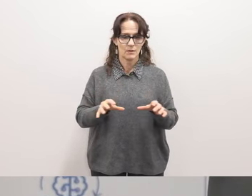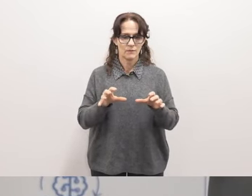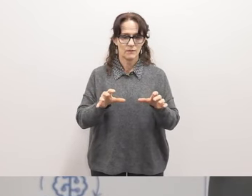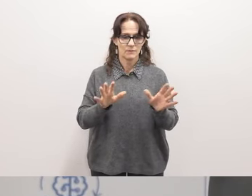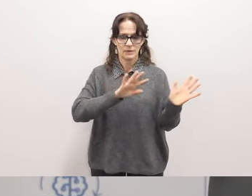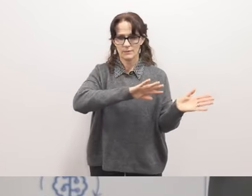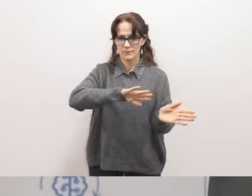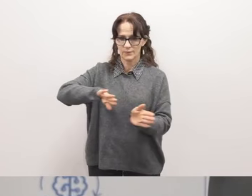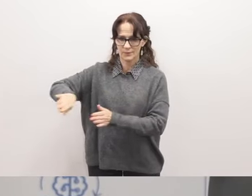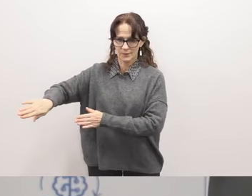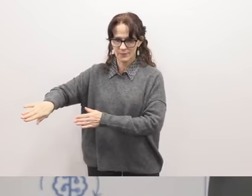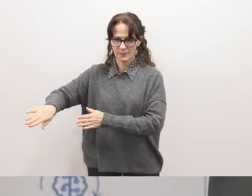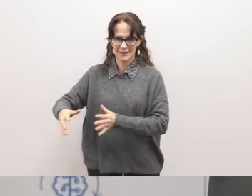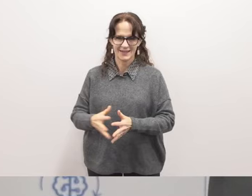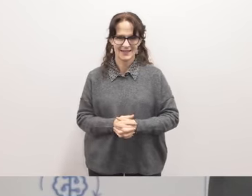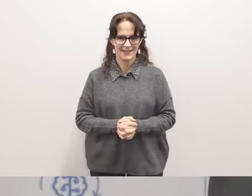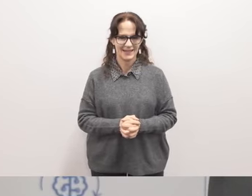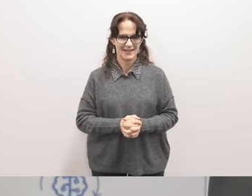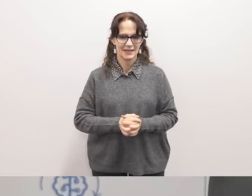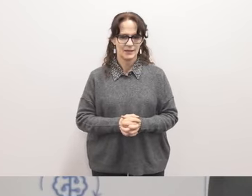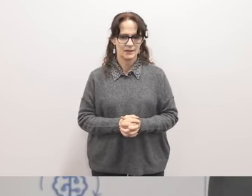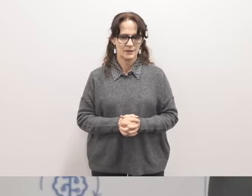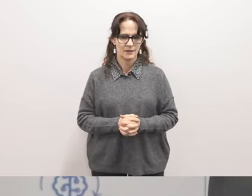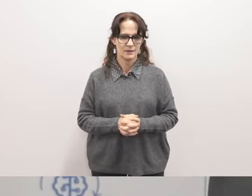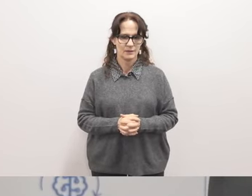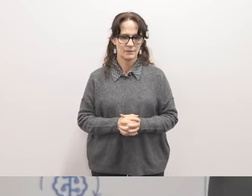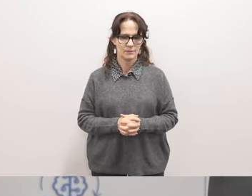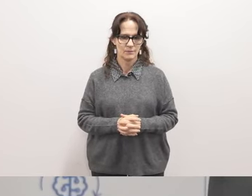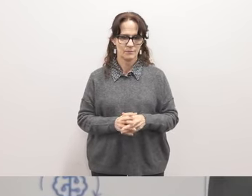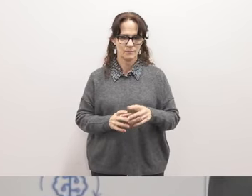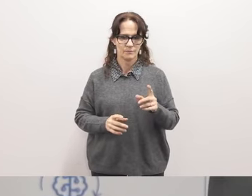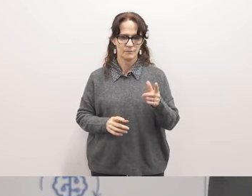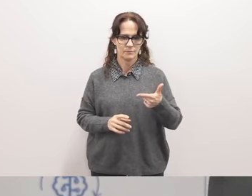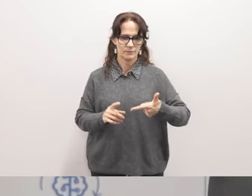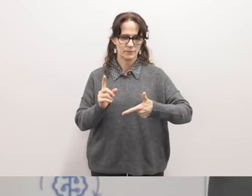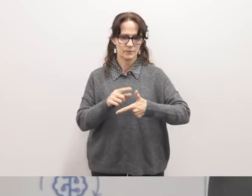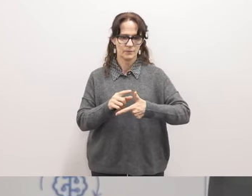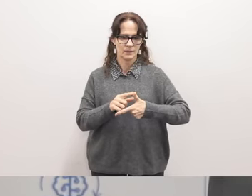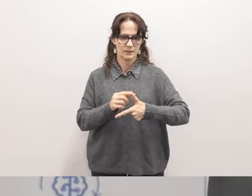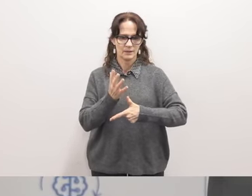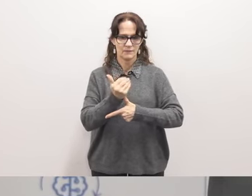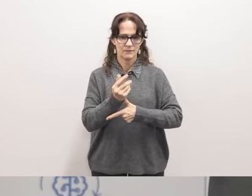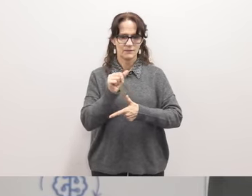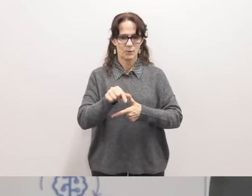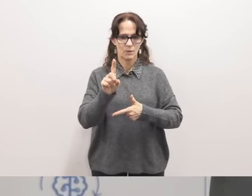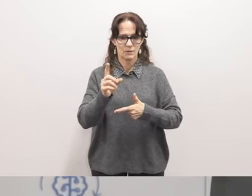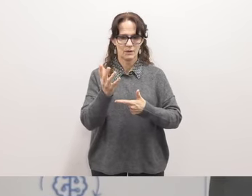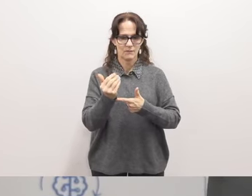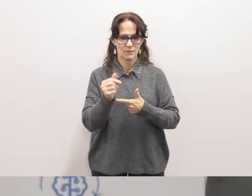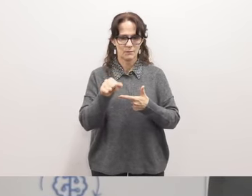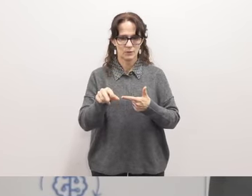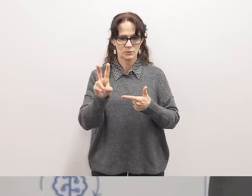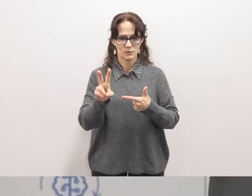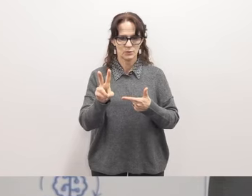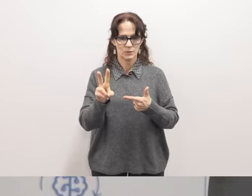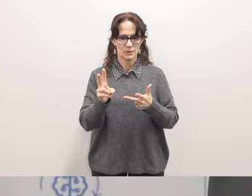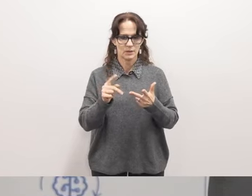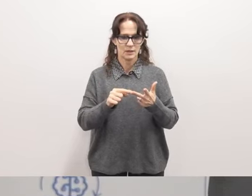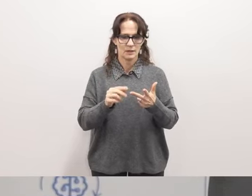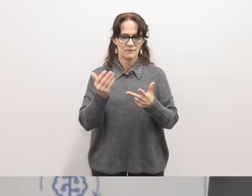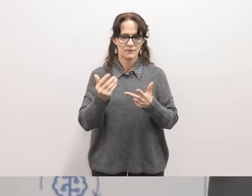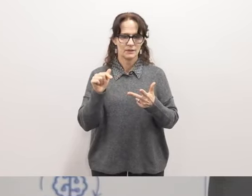was it where i'm going to just lump all so so we just went through 15.1 15.2